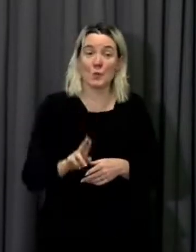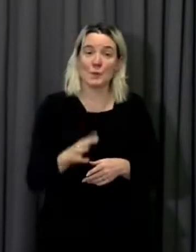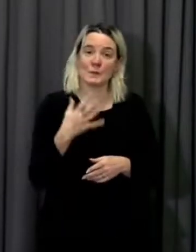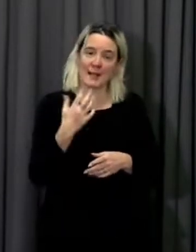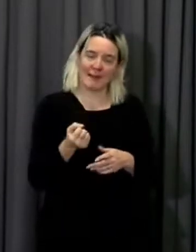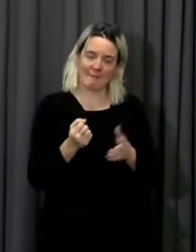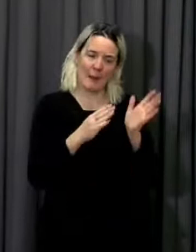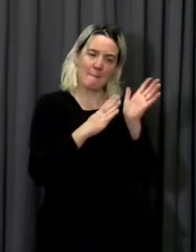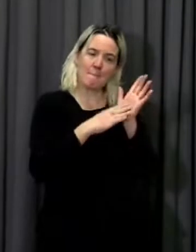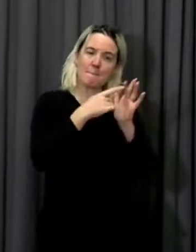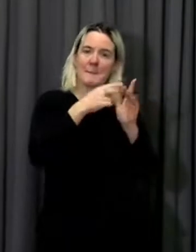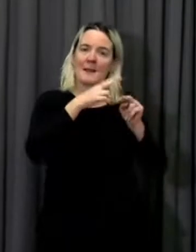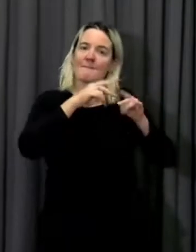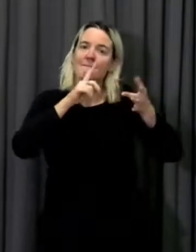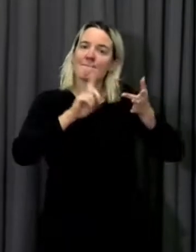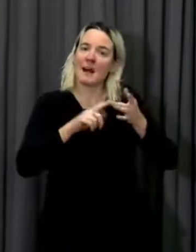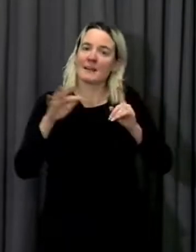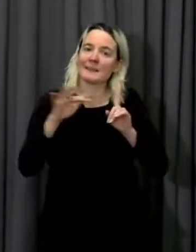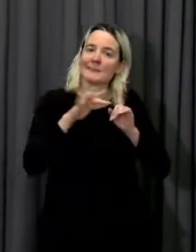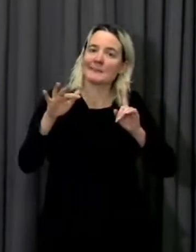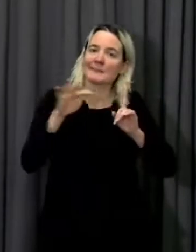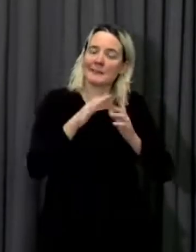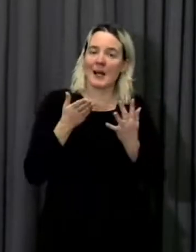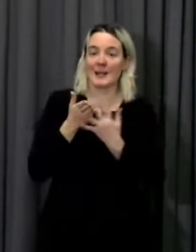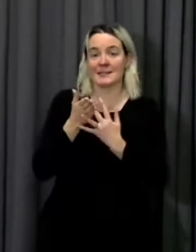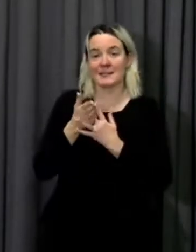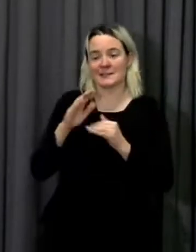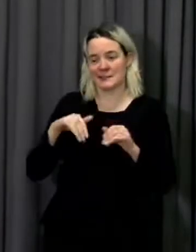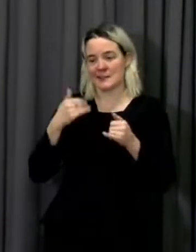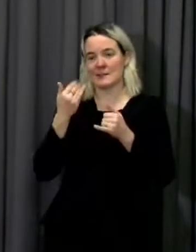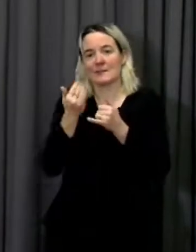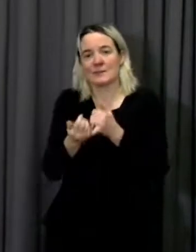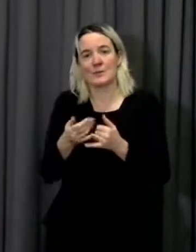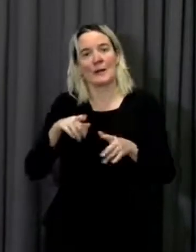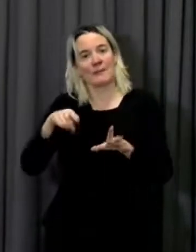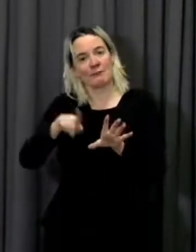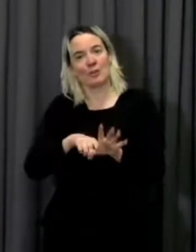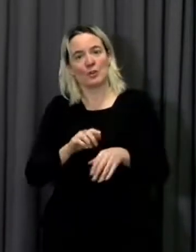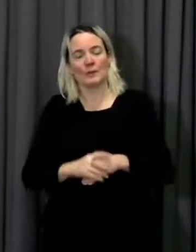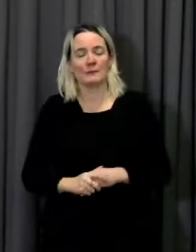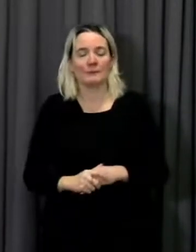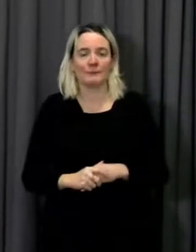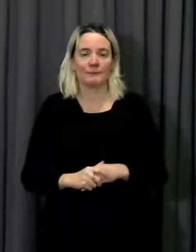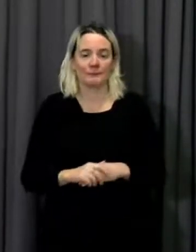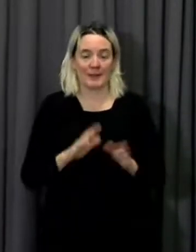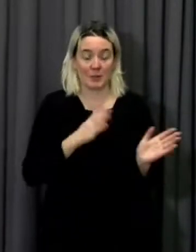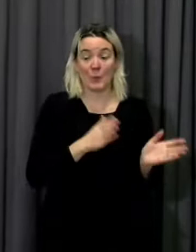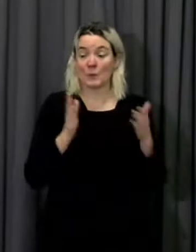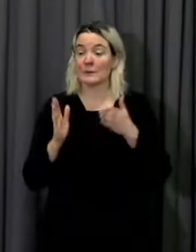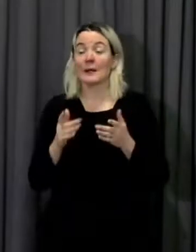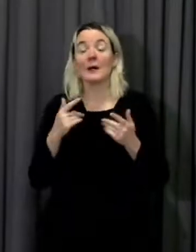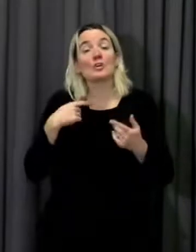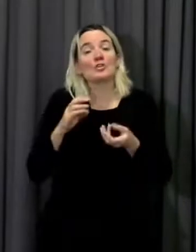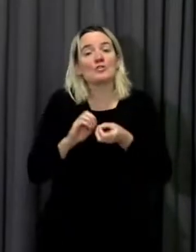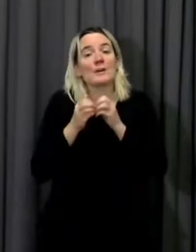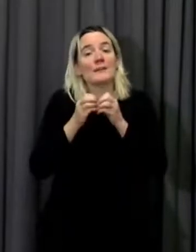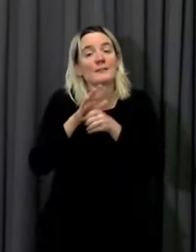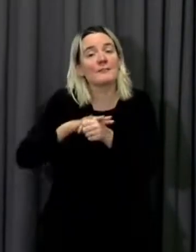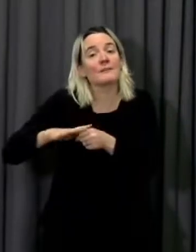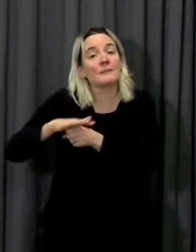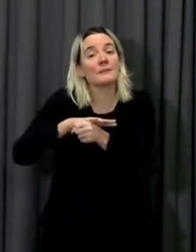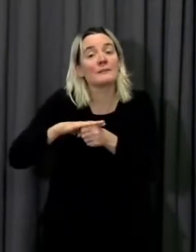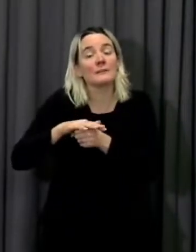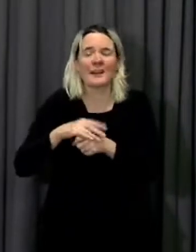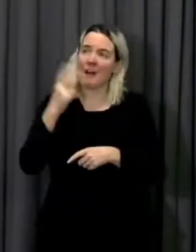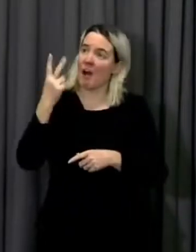of the school year. I want to turn now to the creative sector and the arts. Wales is